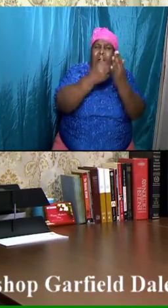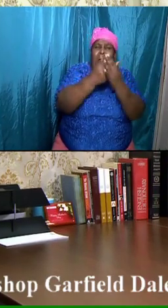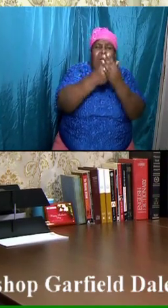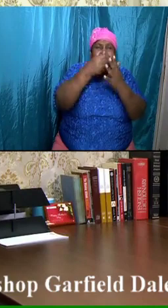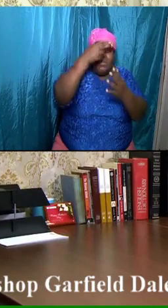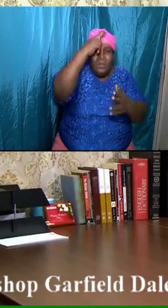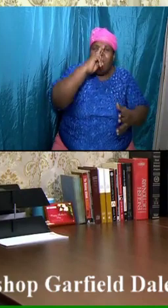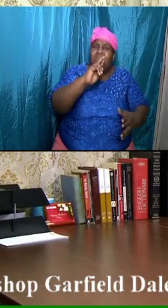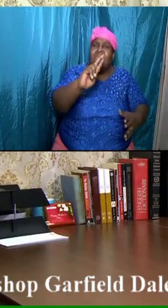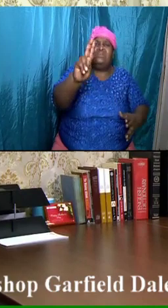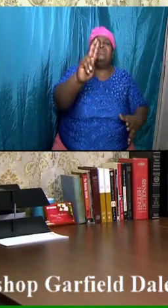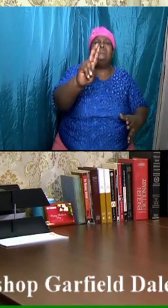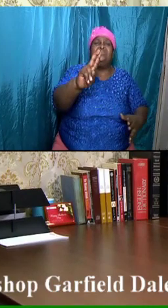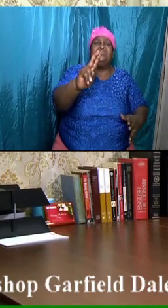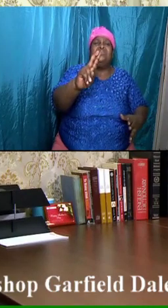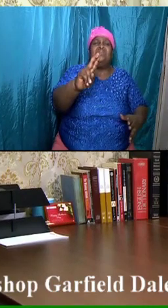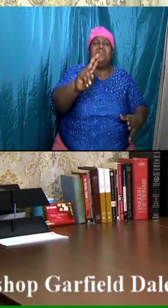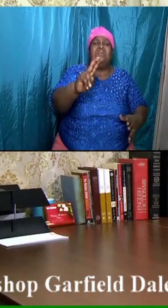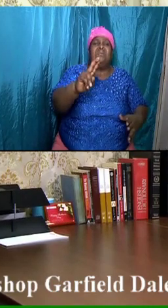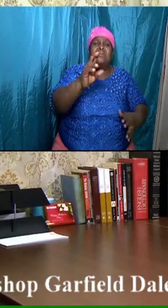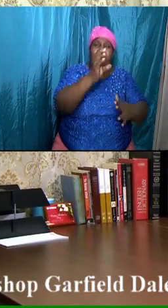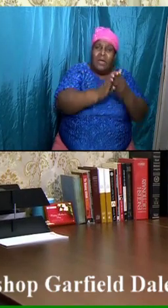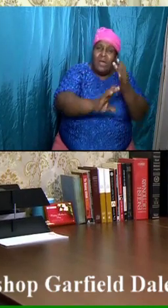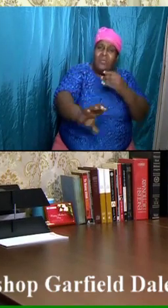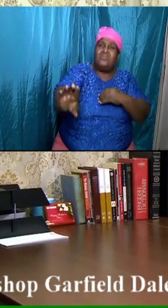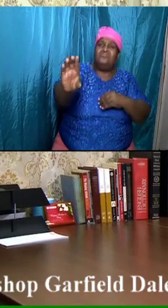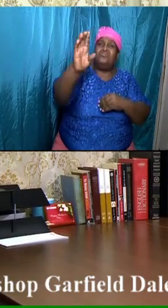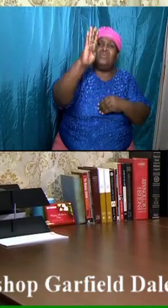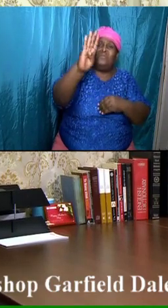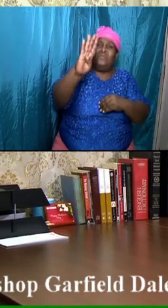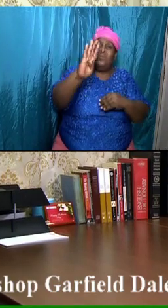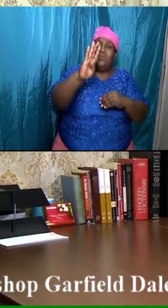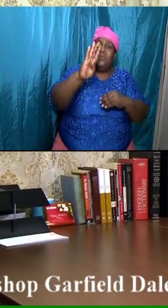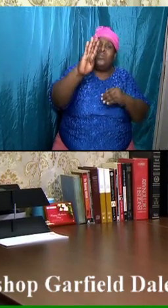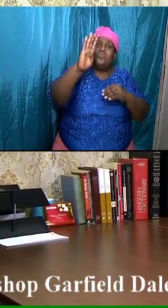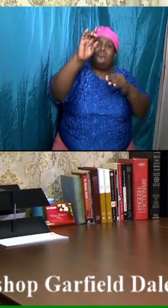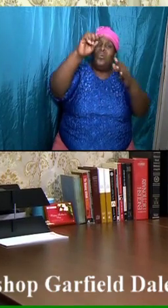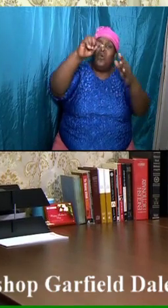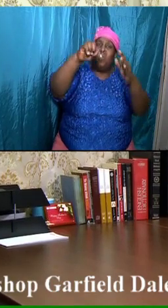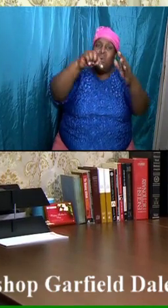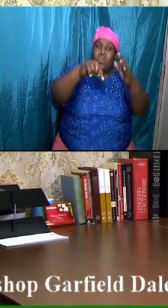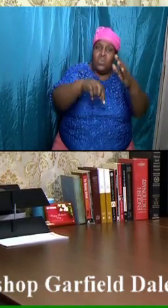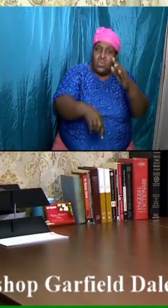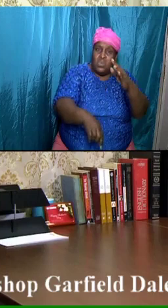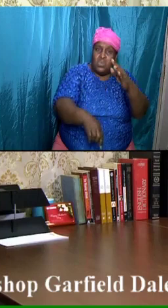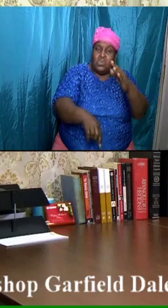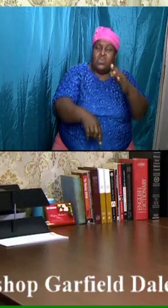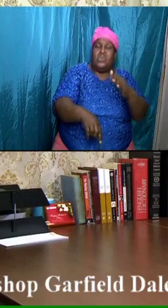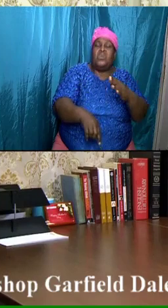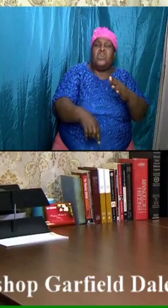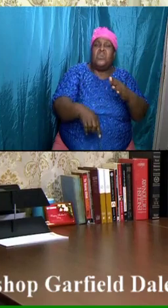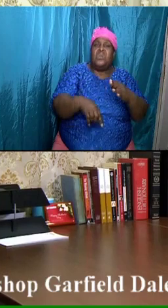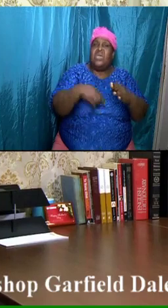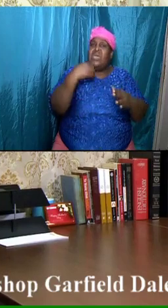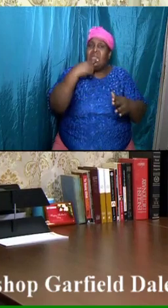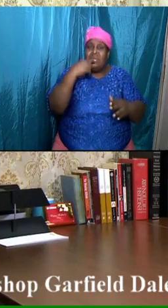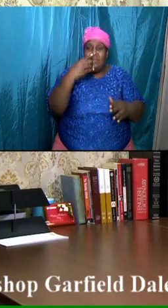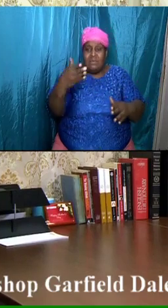Revelation after chapter 4 going down is any reference made of the church.